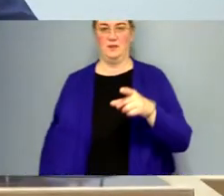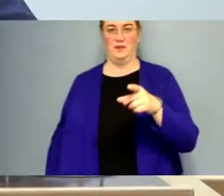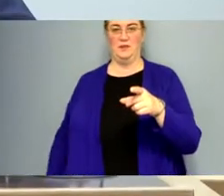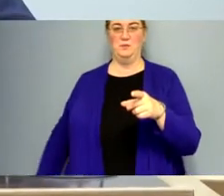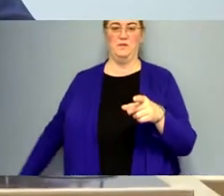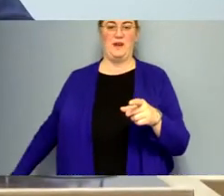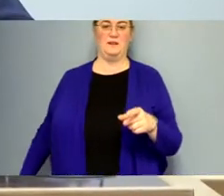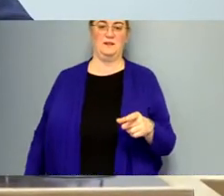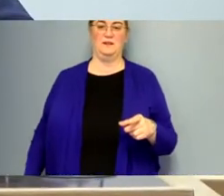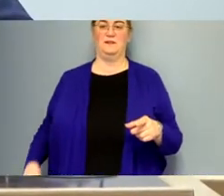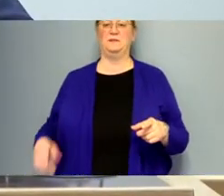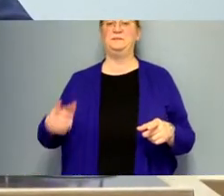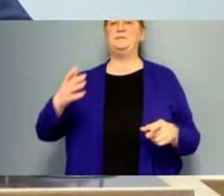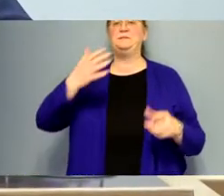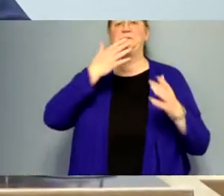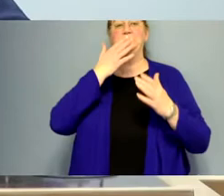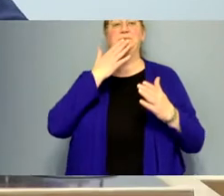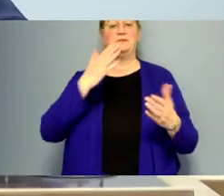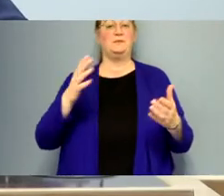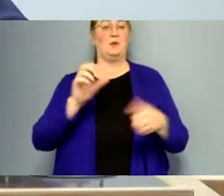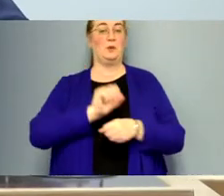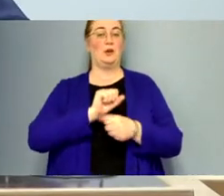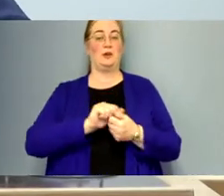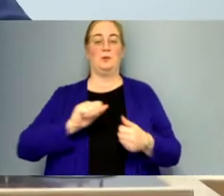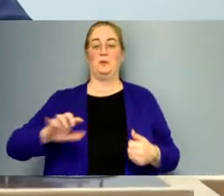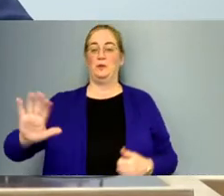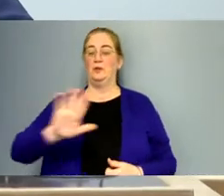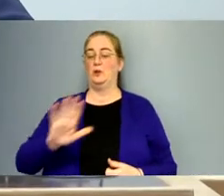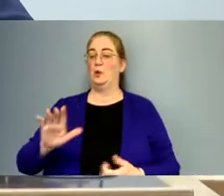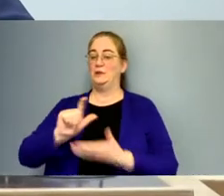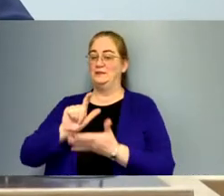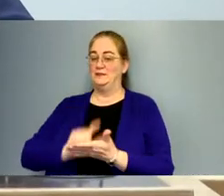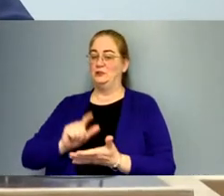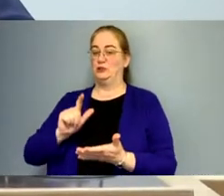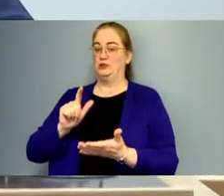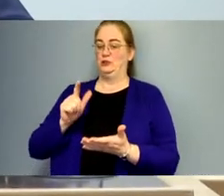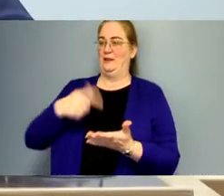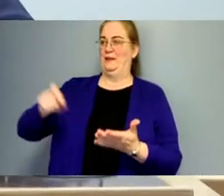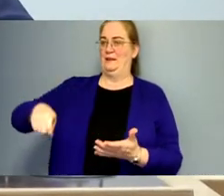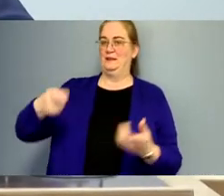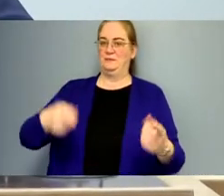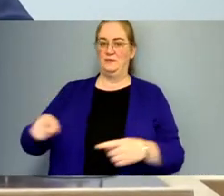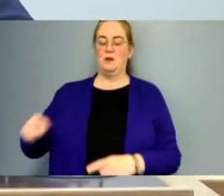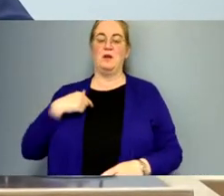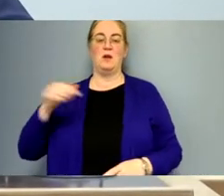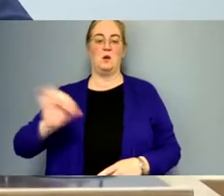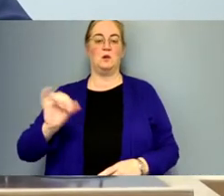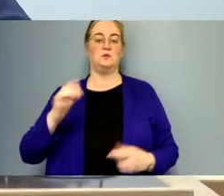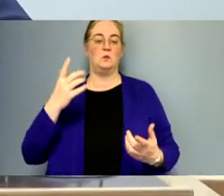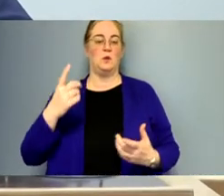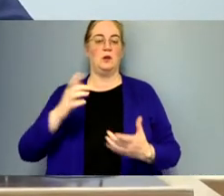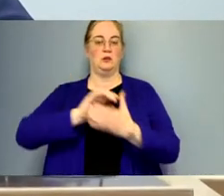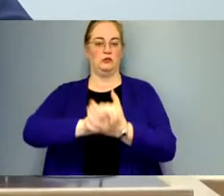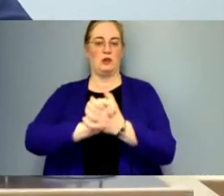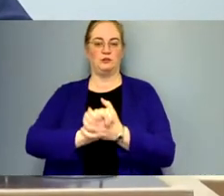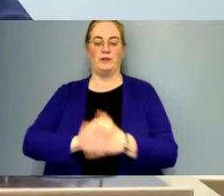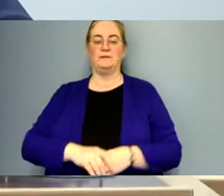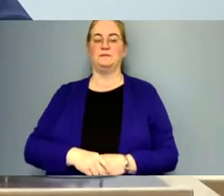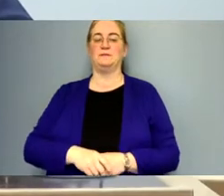forward to working with not only you, but also your solicitors on any needs that you may have. I also want to congratulate